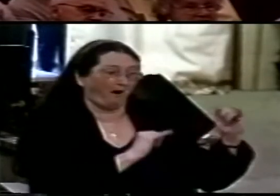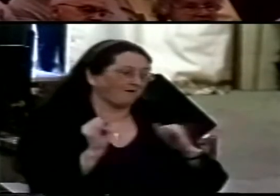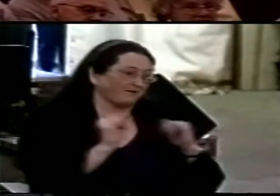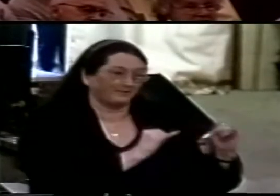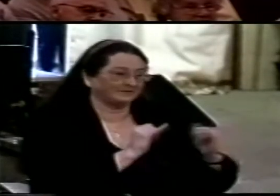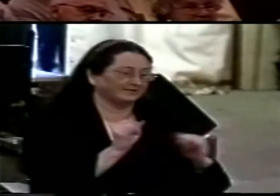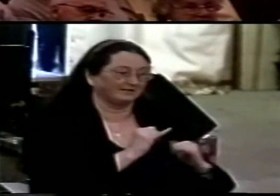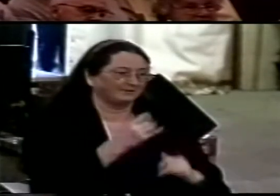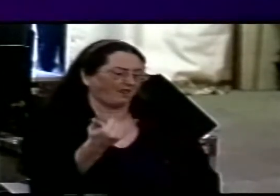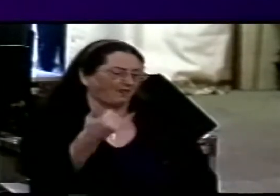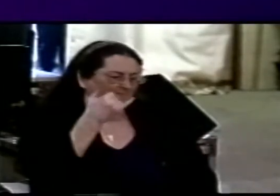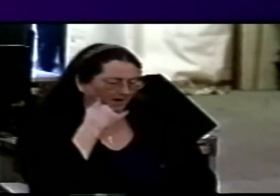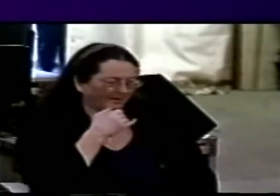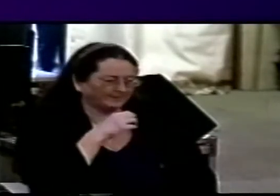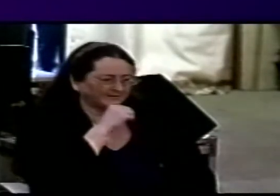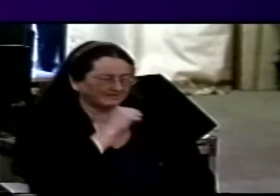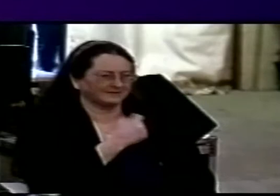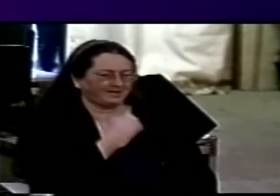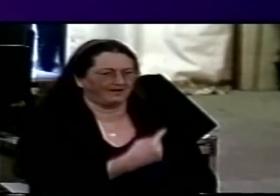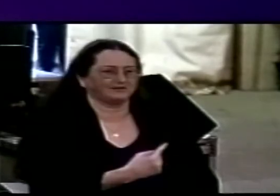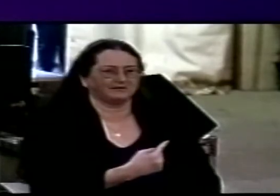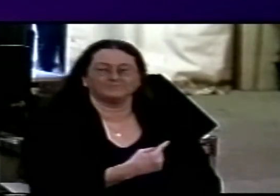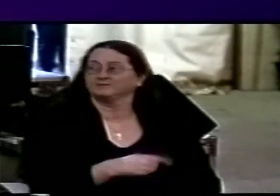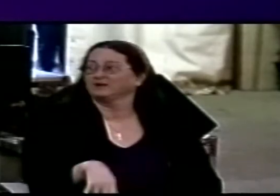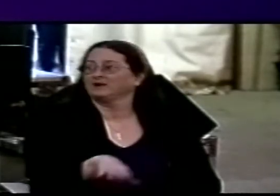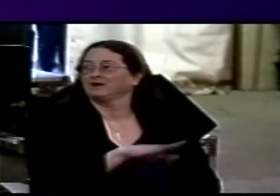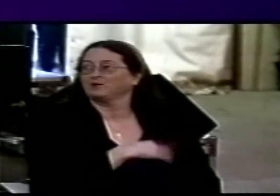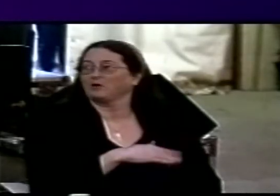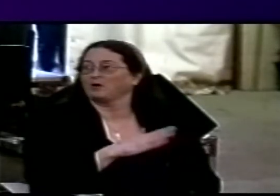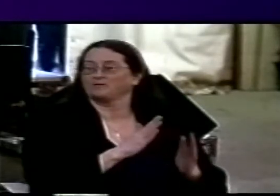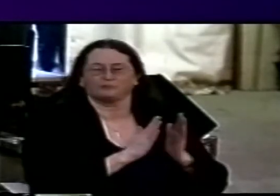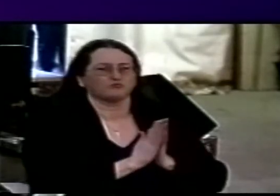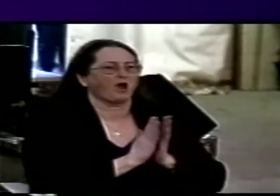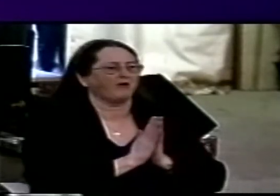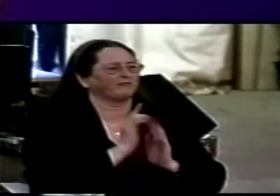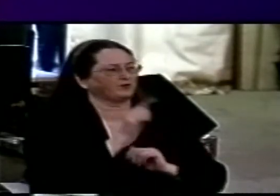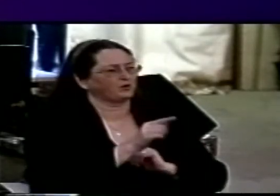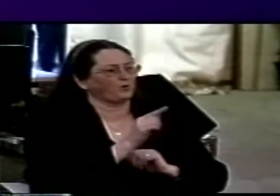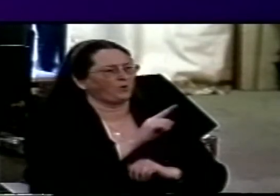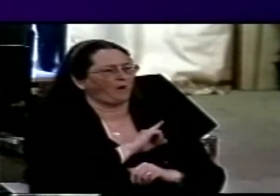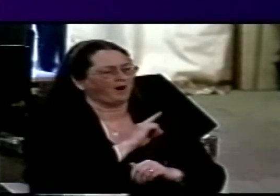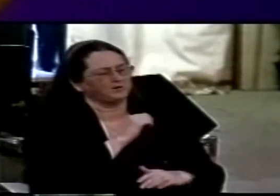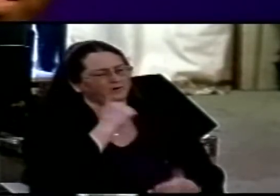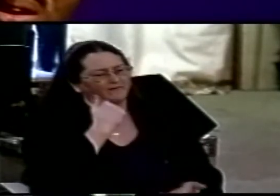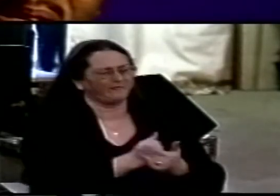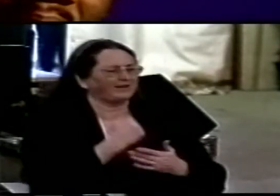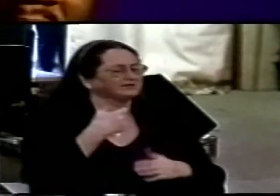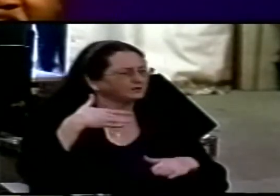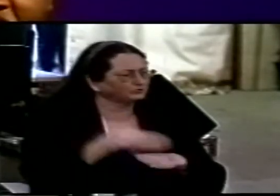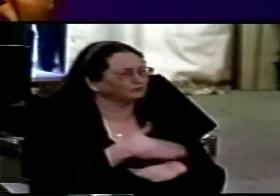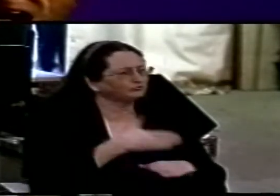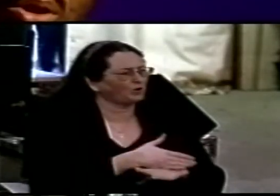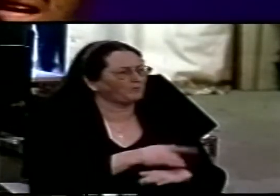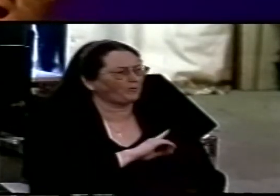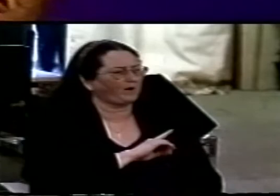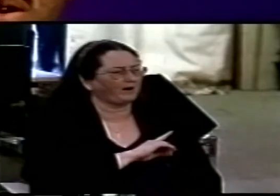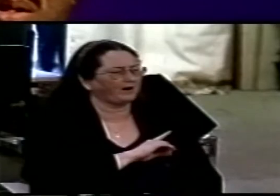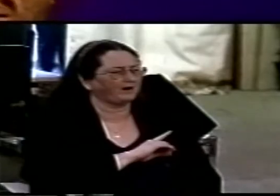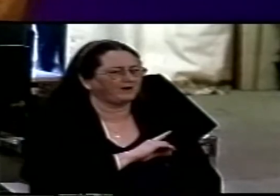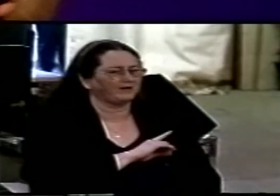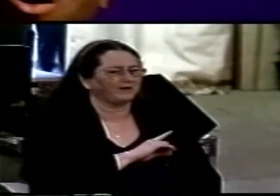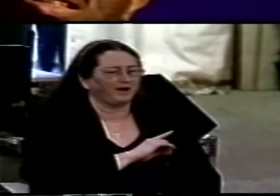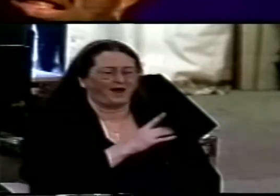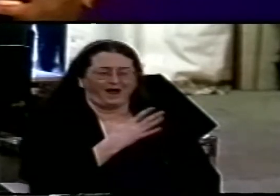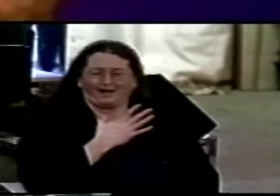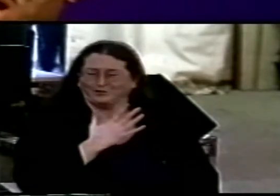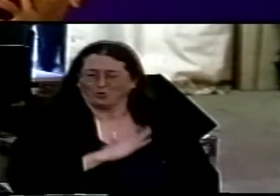long telephone call this gentleman said anyway Joel I'm praying for you guys in the evangelical lines because you do a brilliant job I said thank you very much he said I wouldn't have your